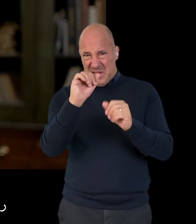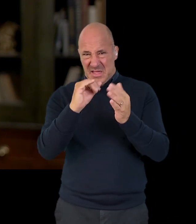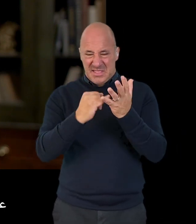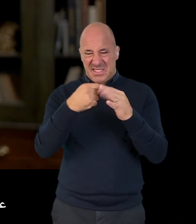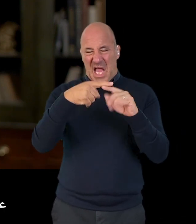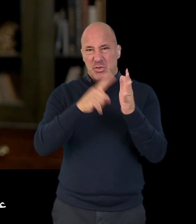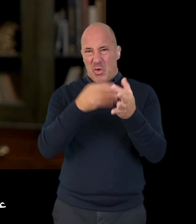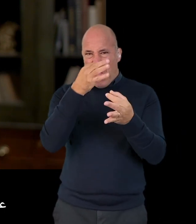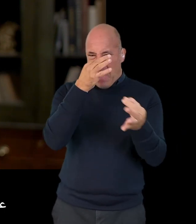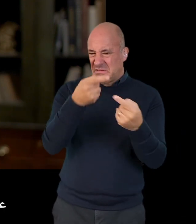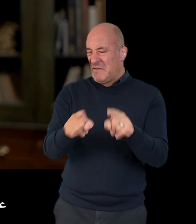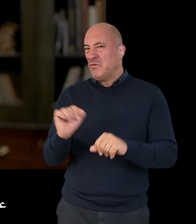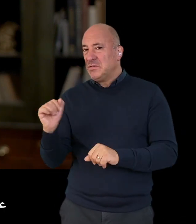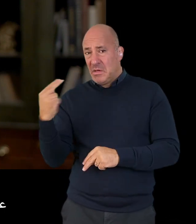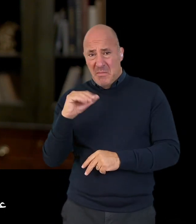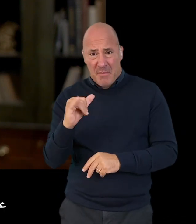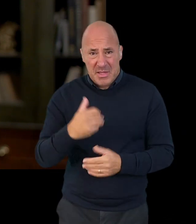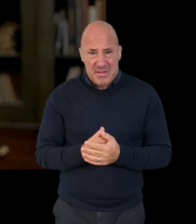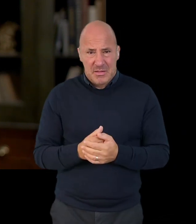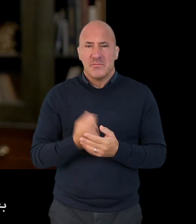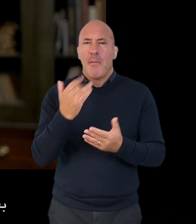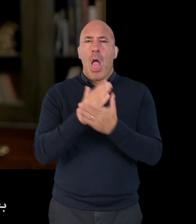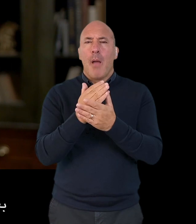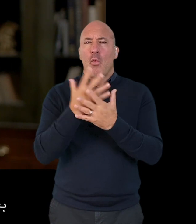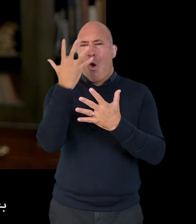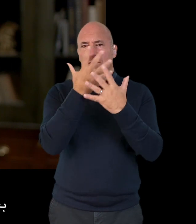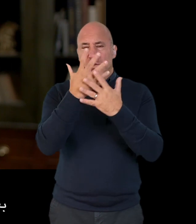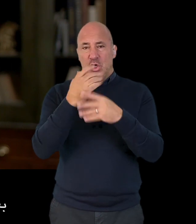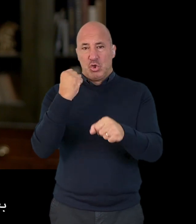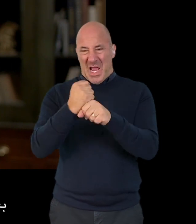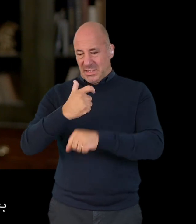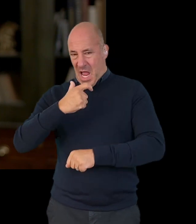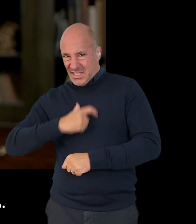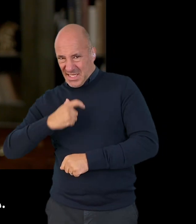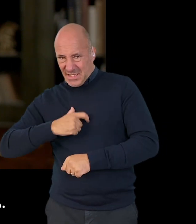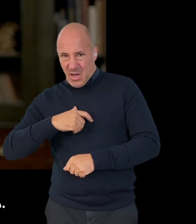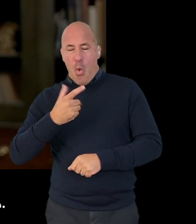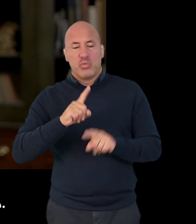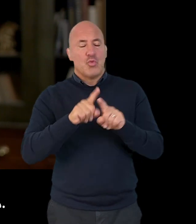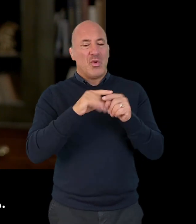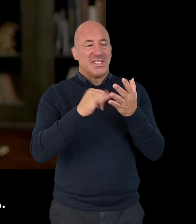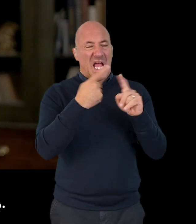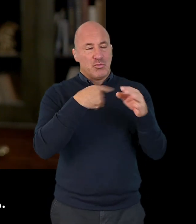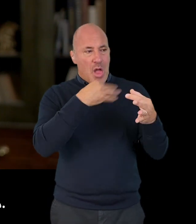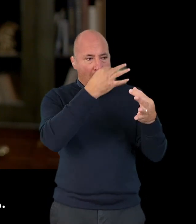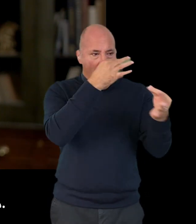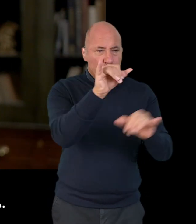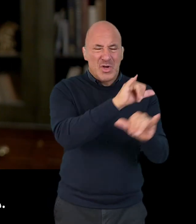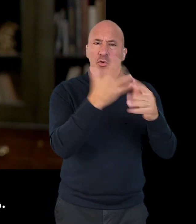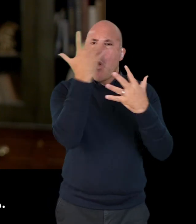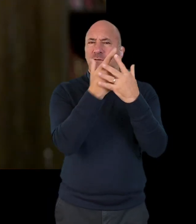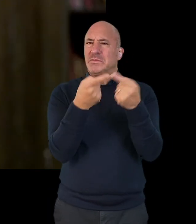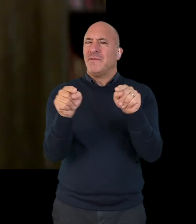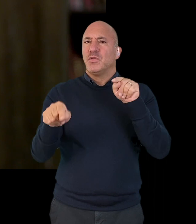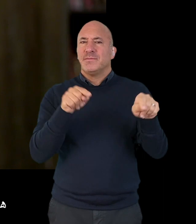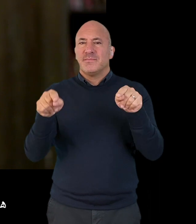thinking that your sexual orientation was different. Some people do get confused between sexual orientation and gender identity.